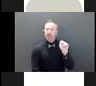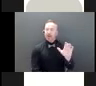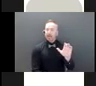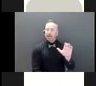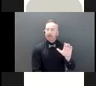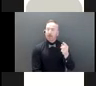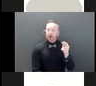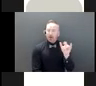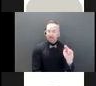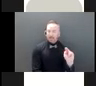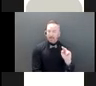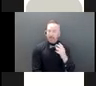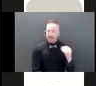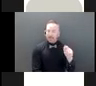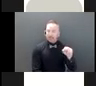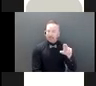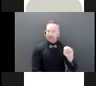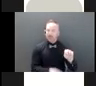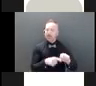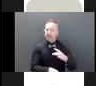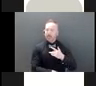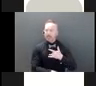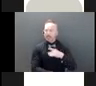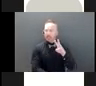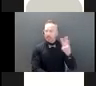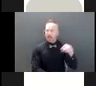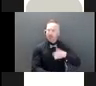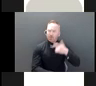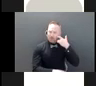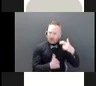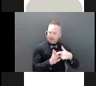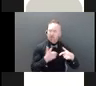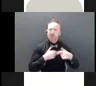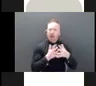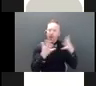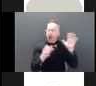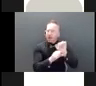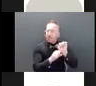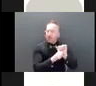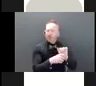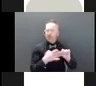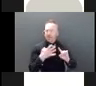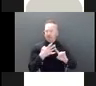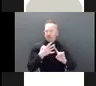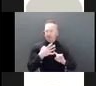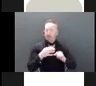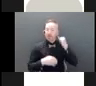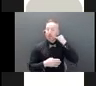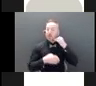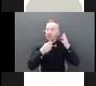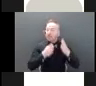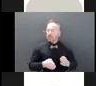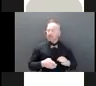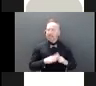presentations with the Ontario Public Guardian Trustee when there's concerns about an individual who's not capable of understanding and